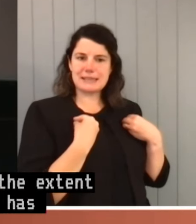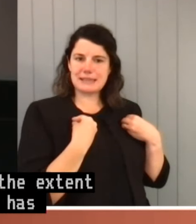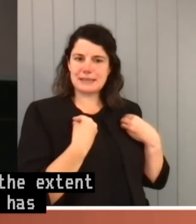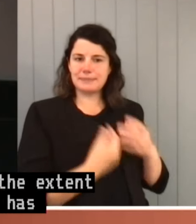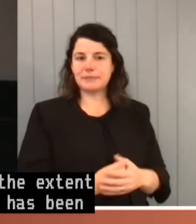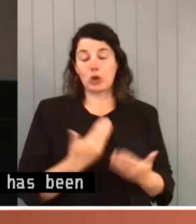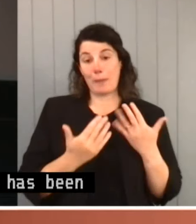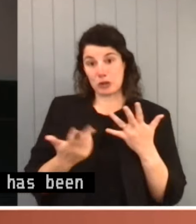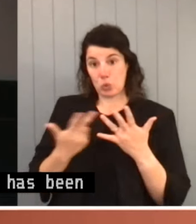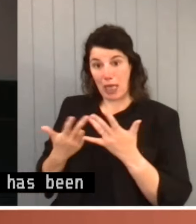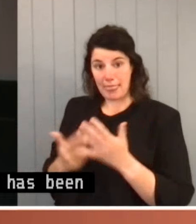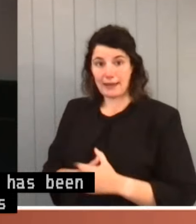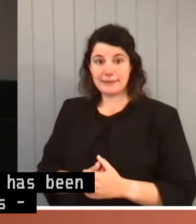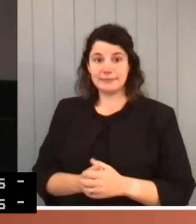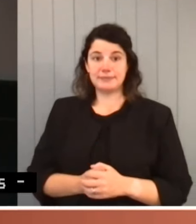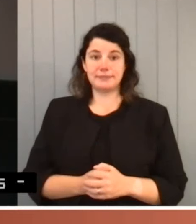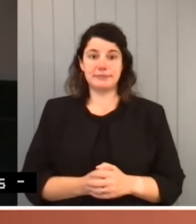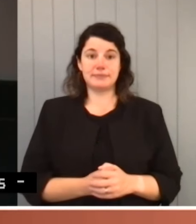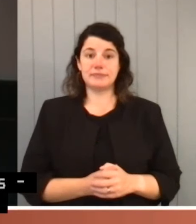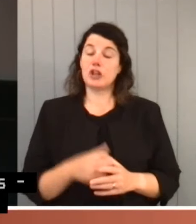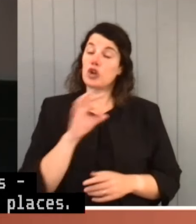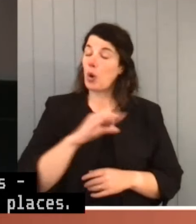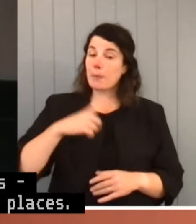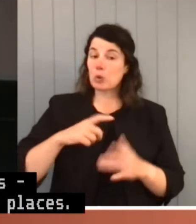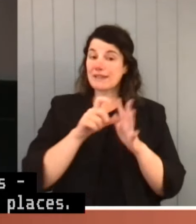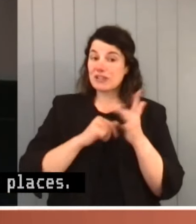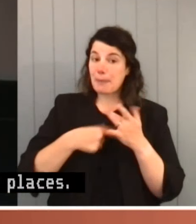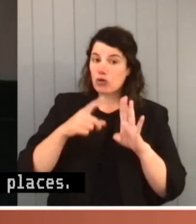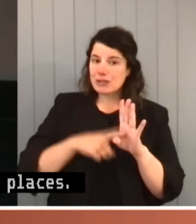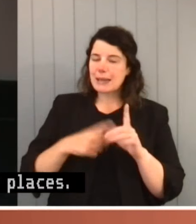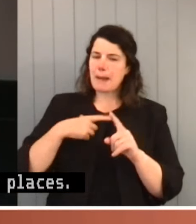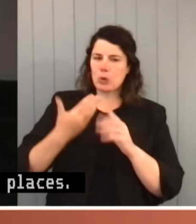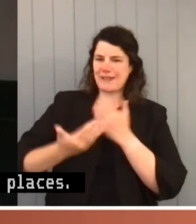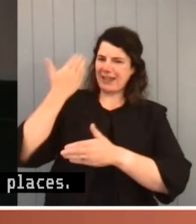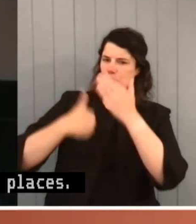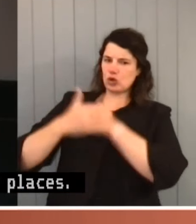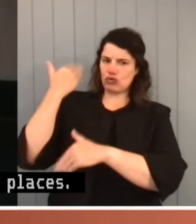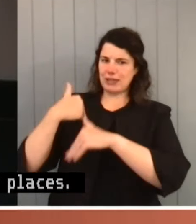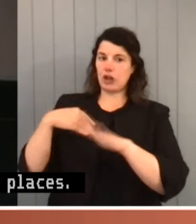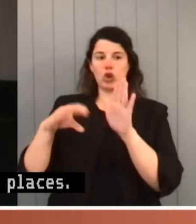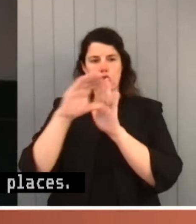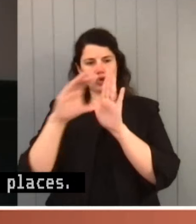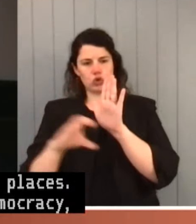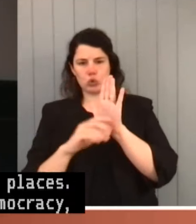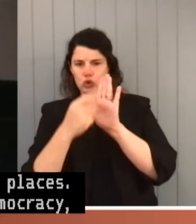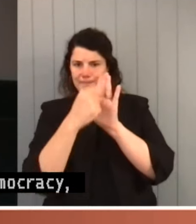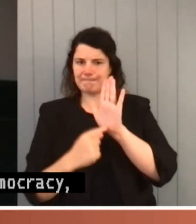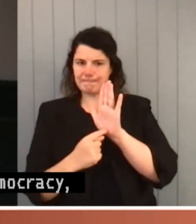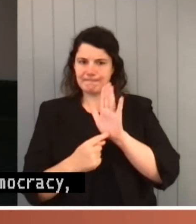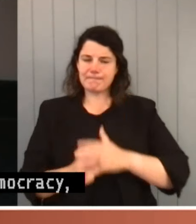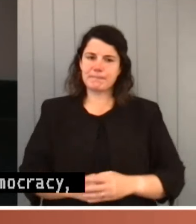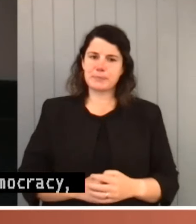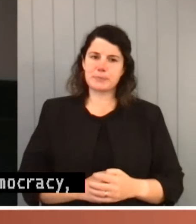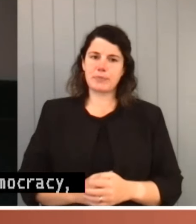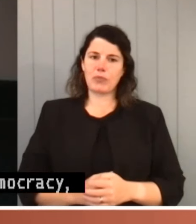it has not been due to democracy but something far older. Constitutionalism. Subjecting government